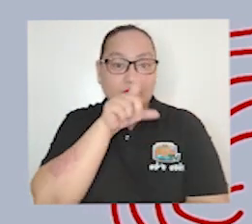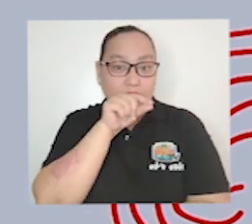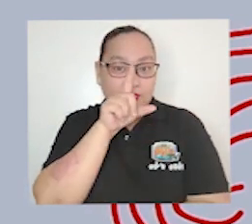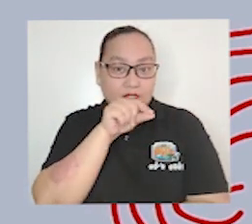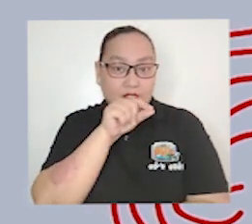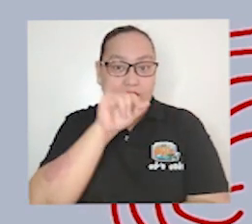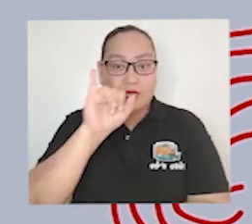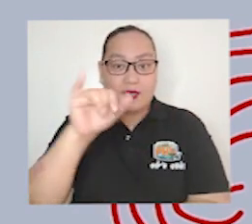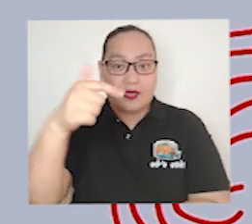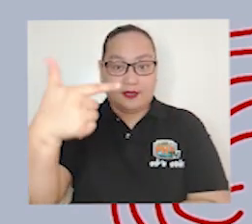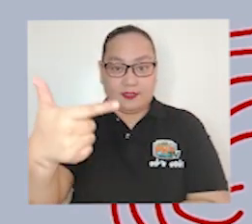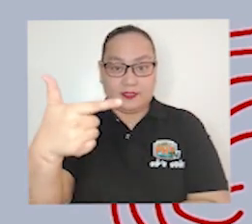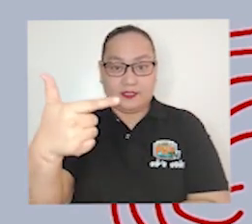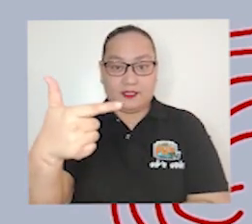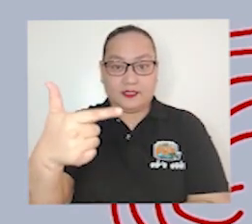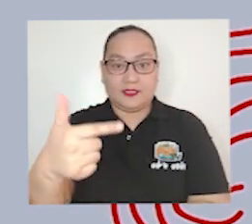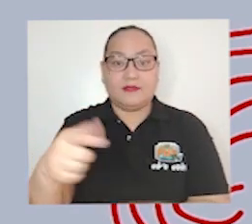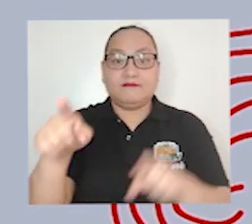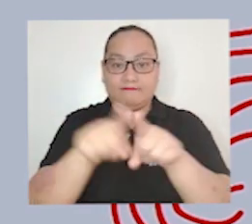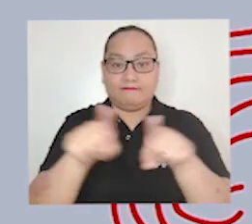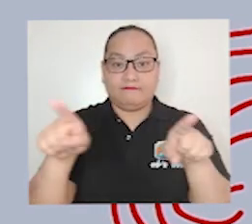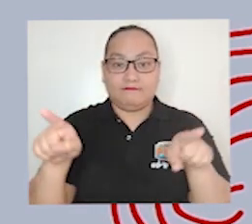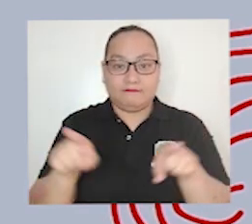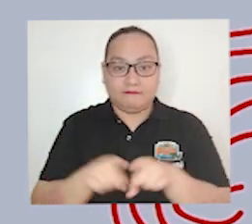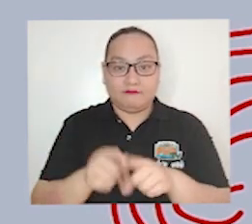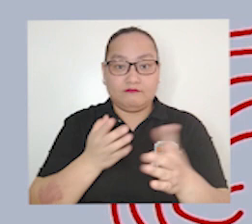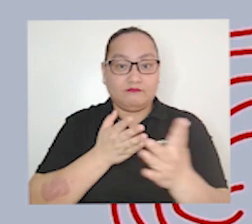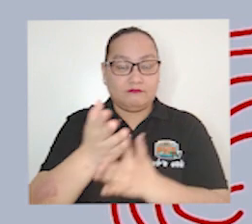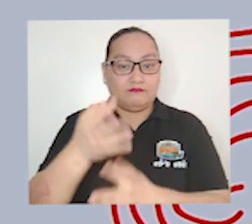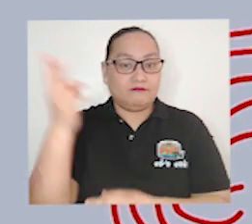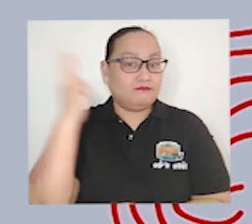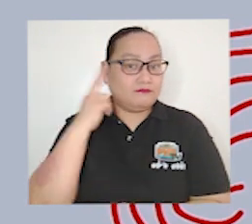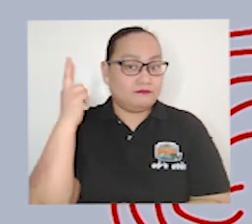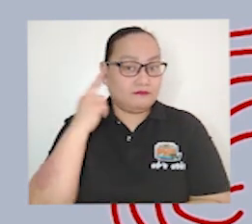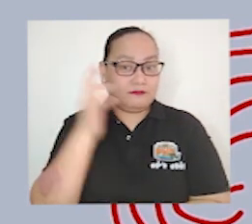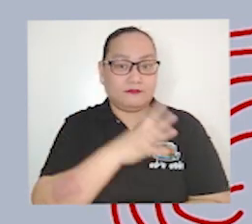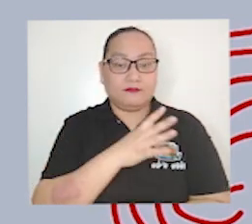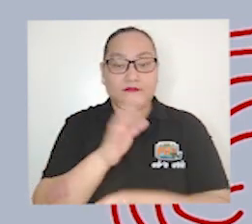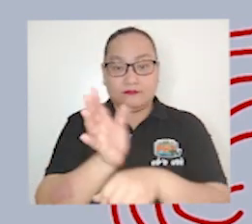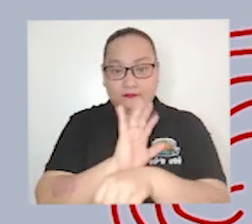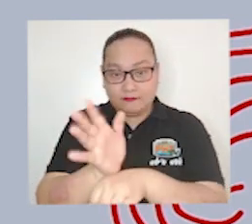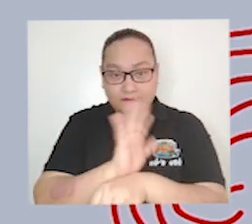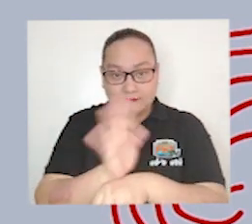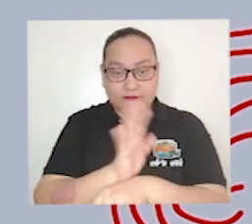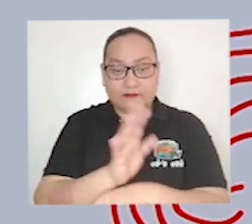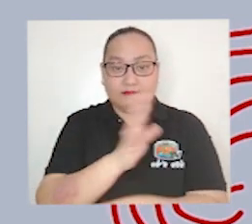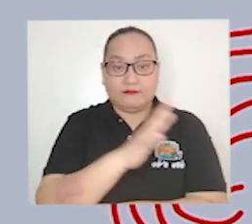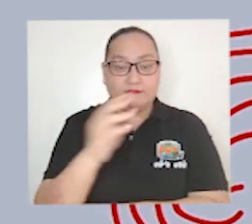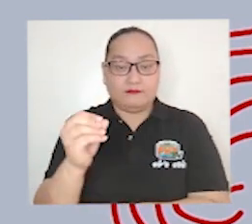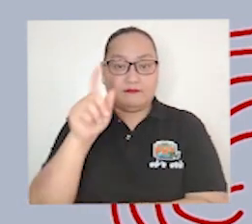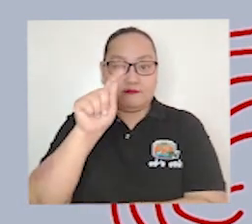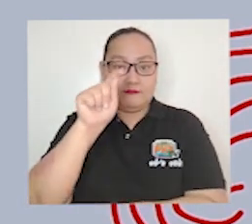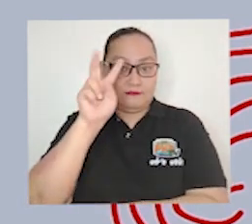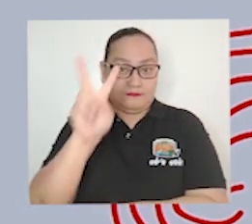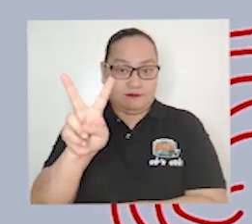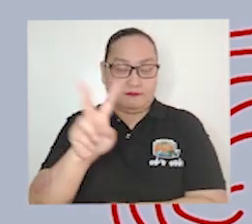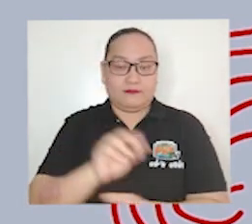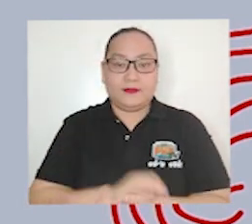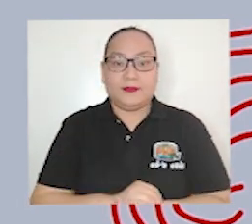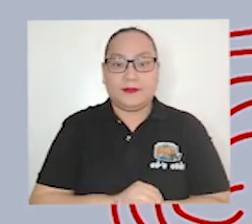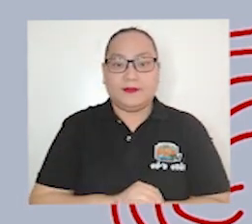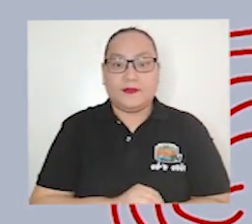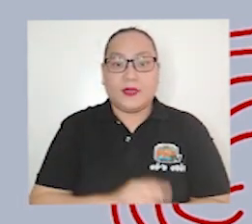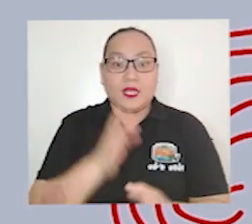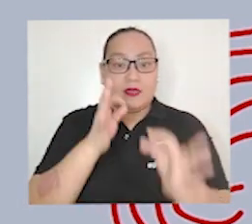Twitter Instagram as well as through radio motion features and television